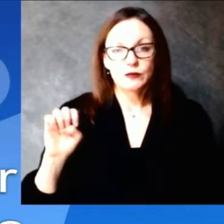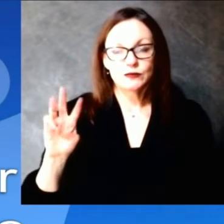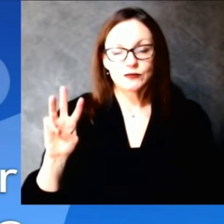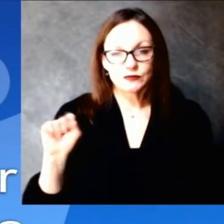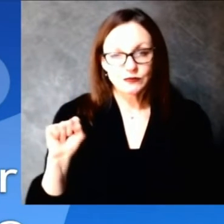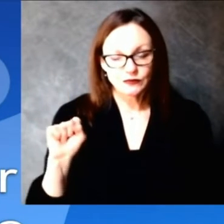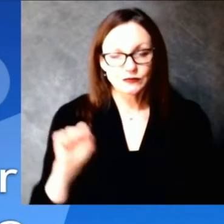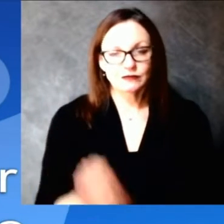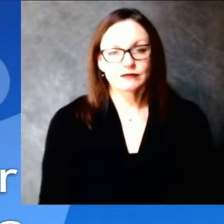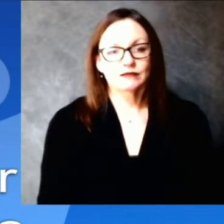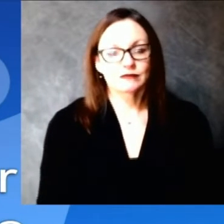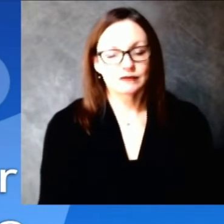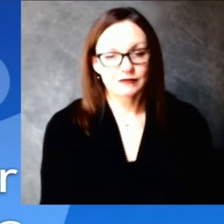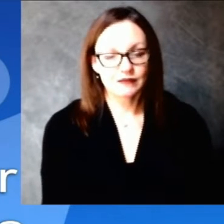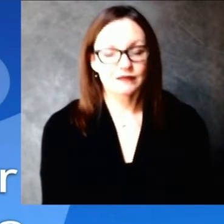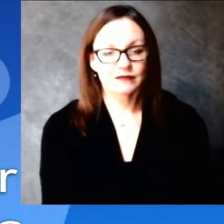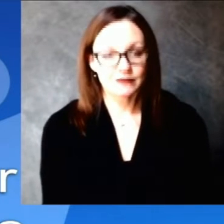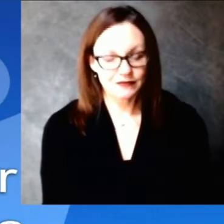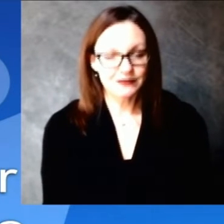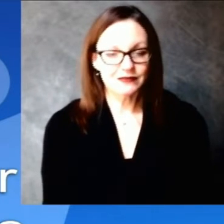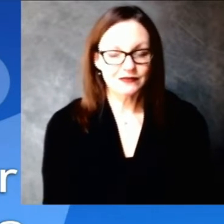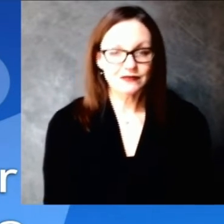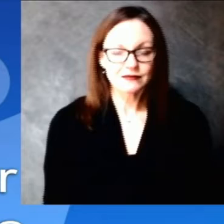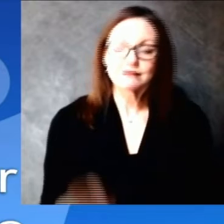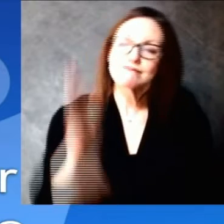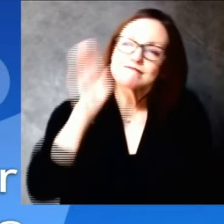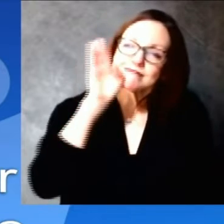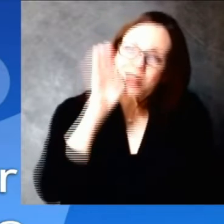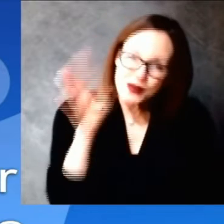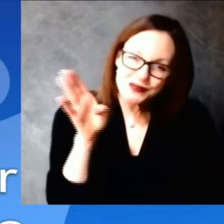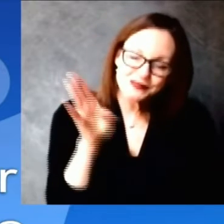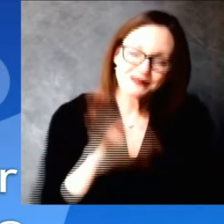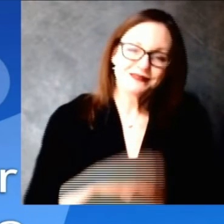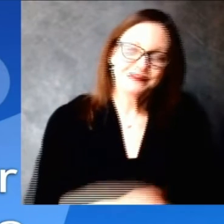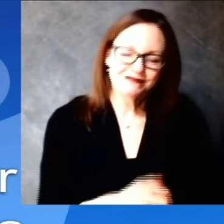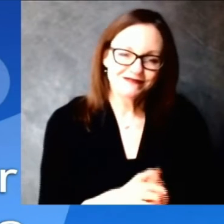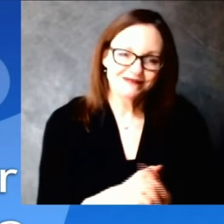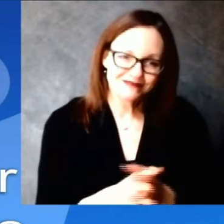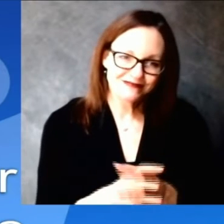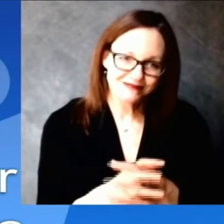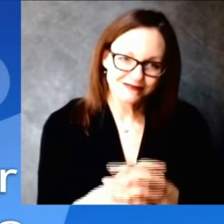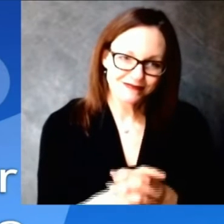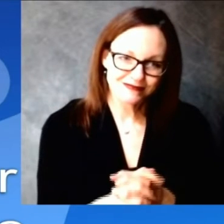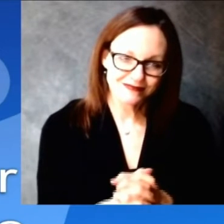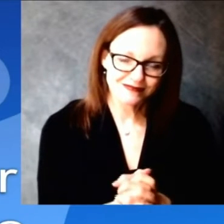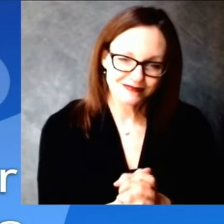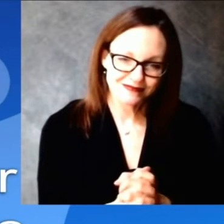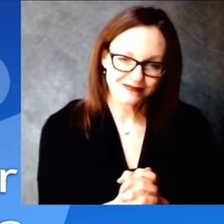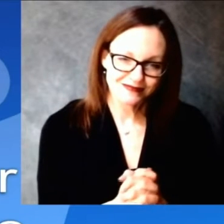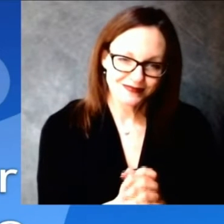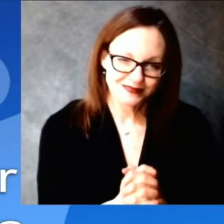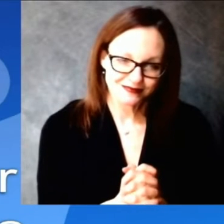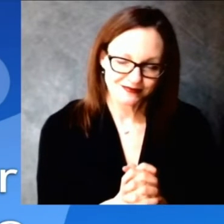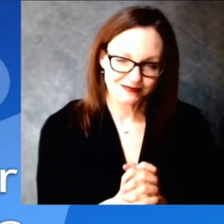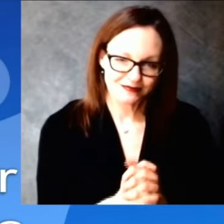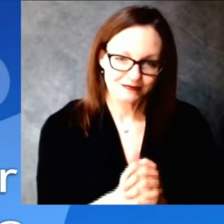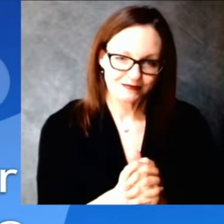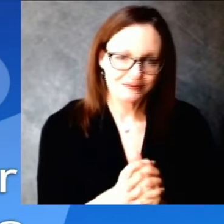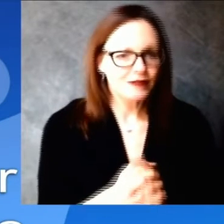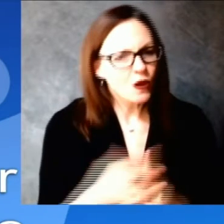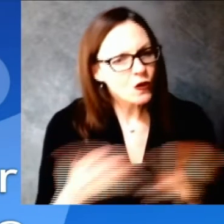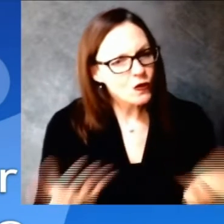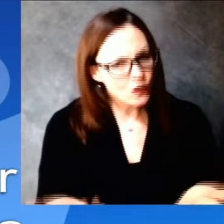um hi thank you for taking my question um can you provide an update on the efforts to vaccinate long-term care facilities and